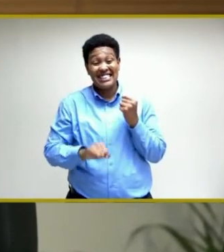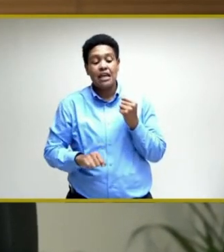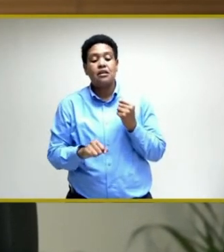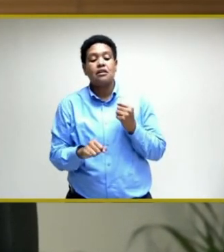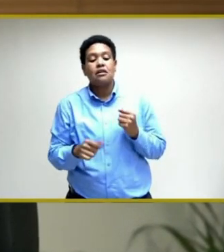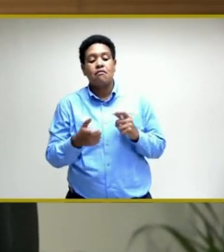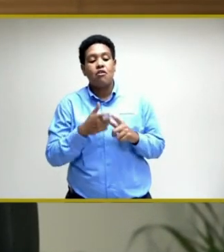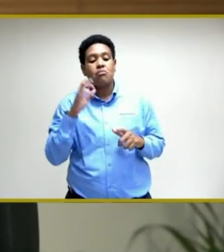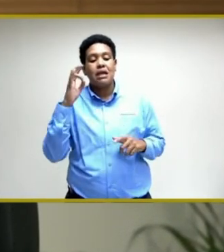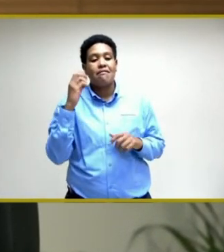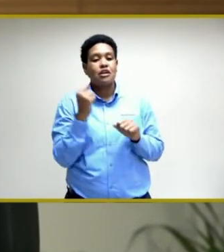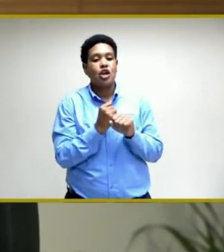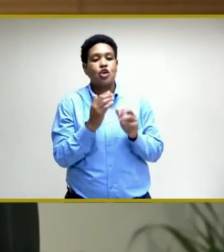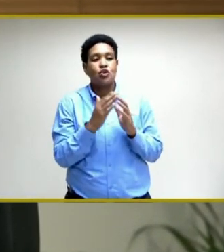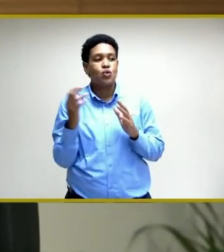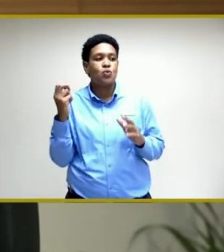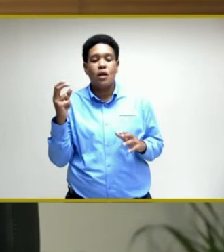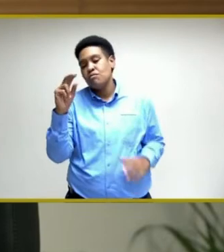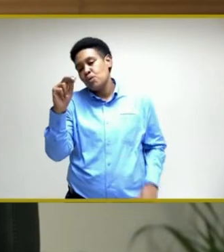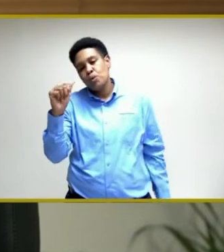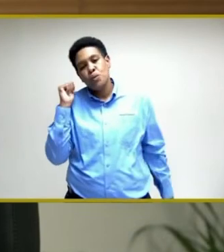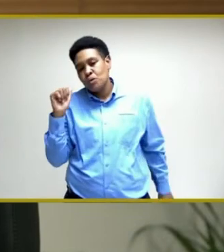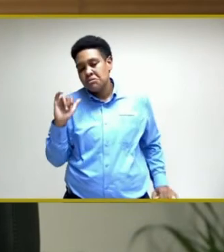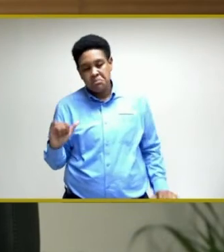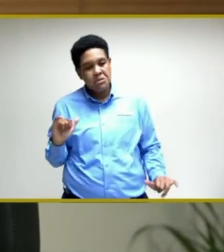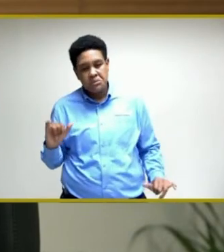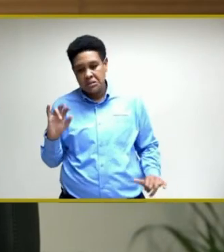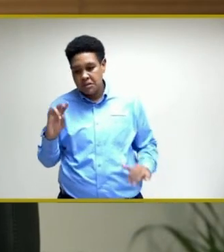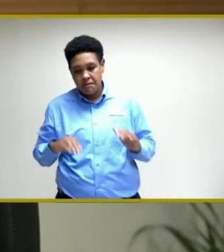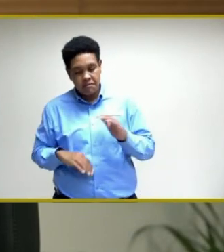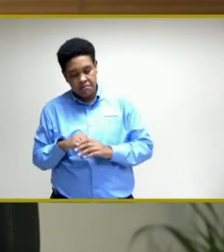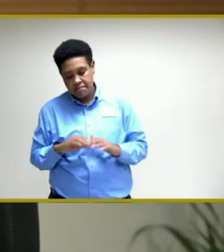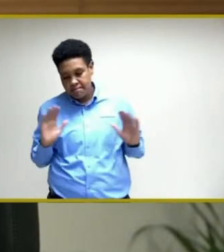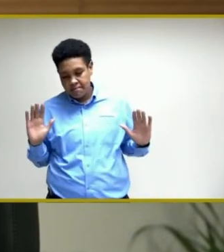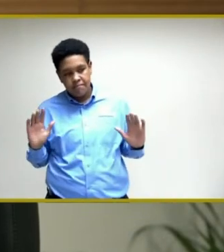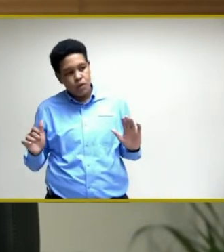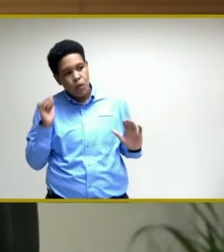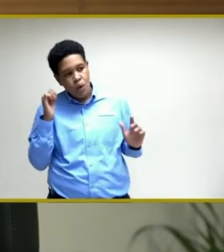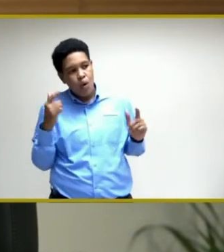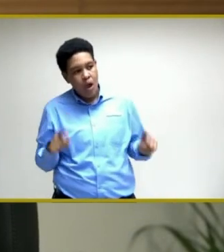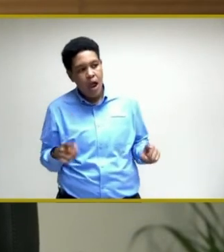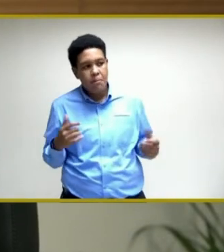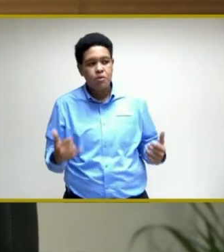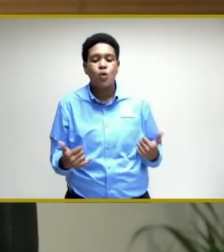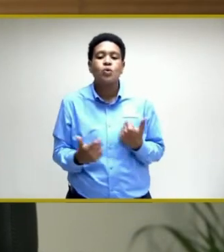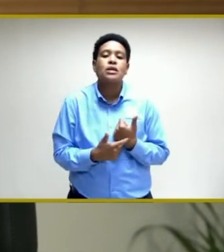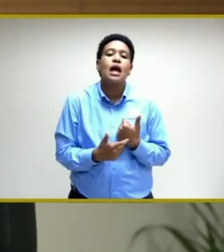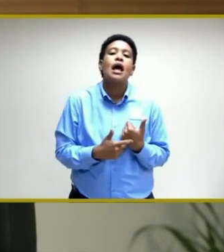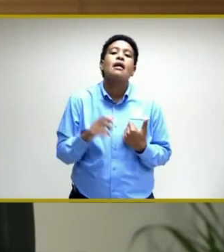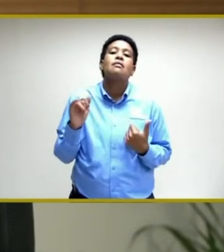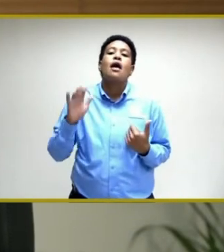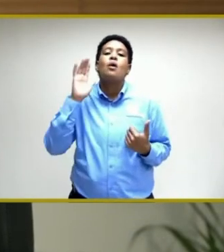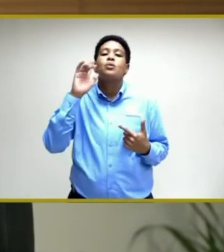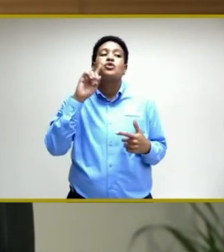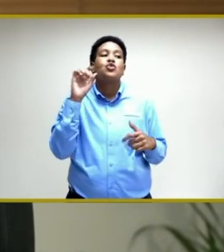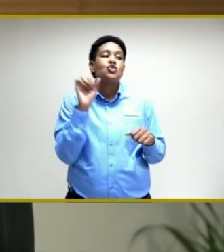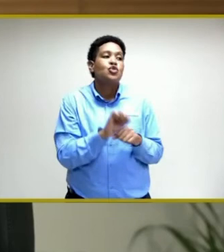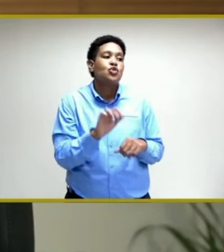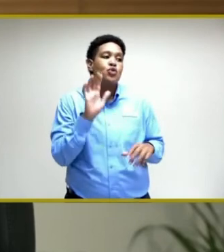from seven years to 12. No, it is not going to happen at this point. That would certainly